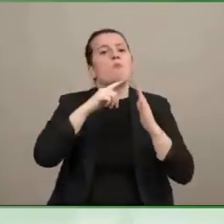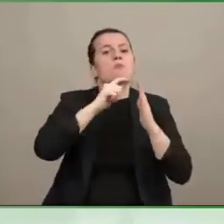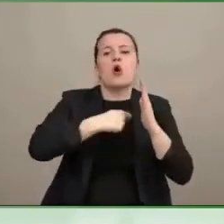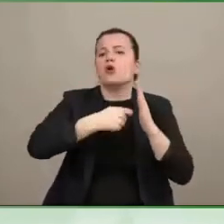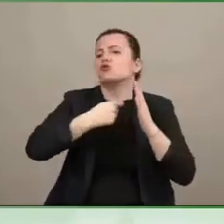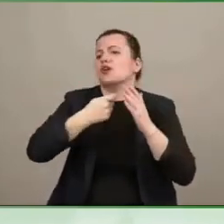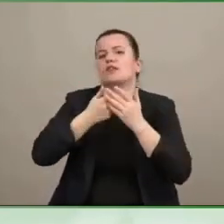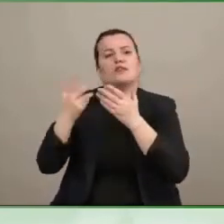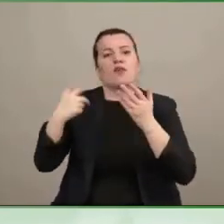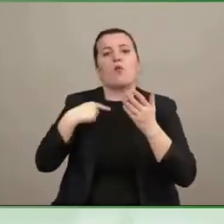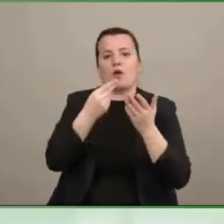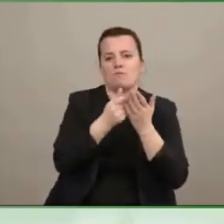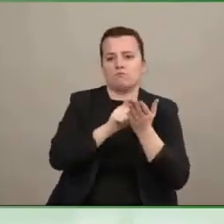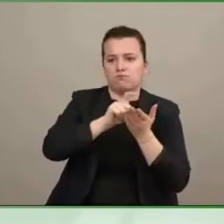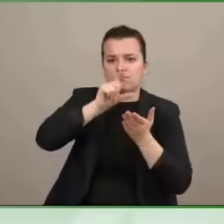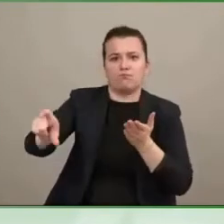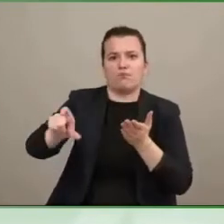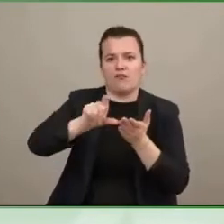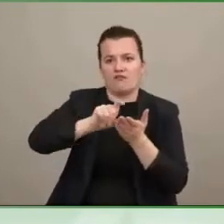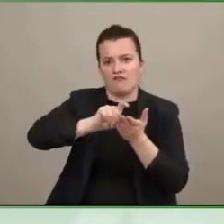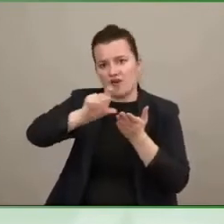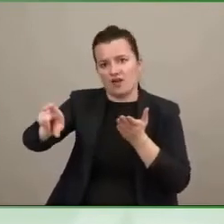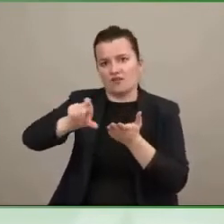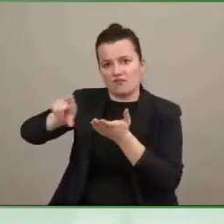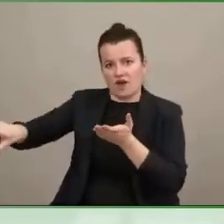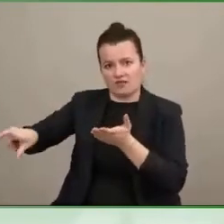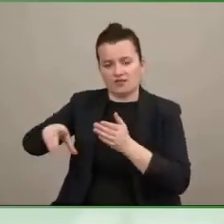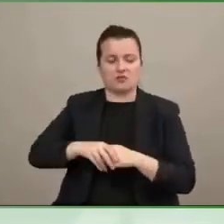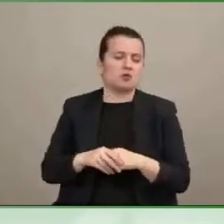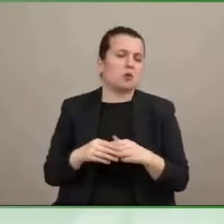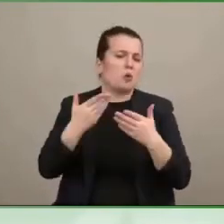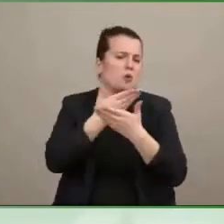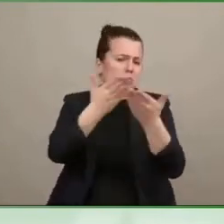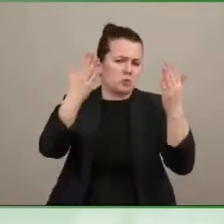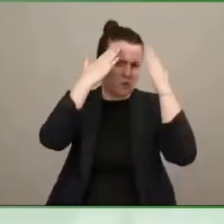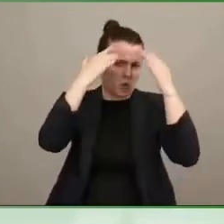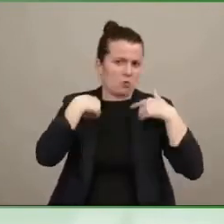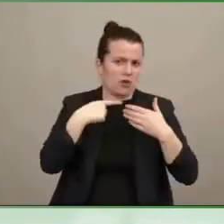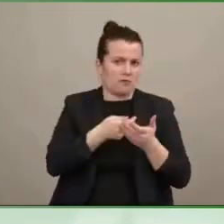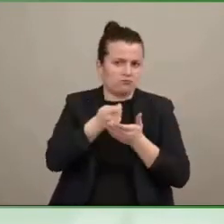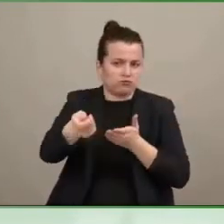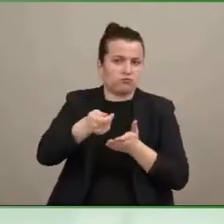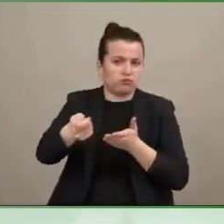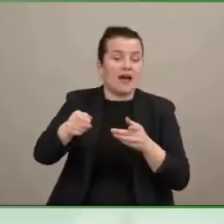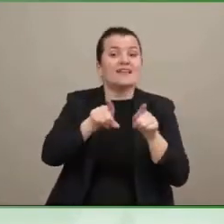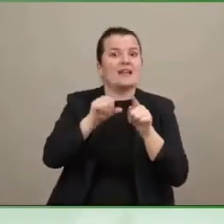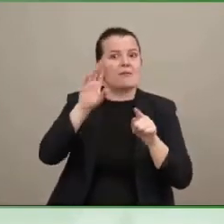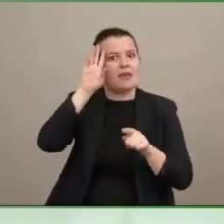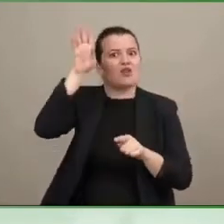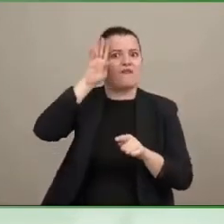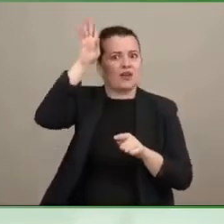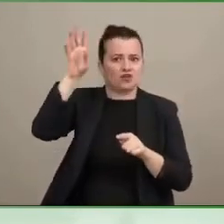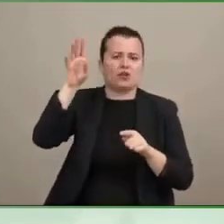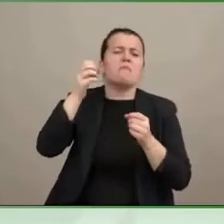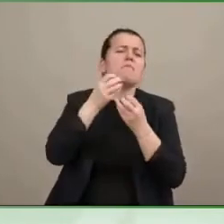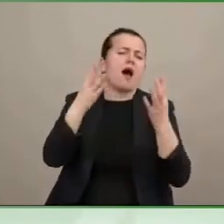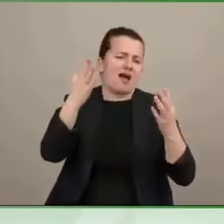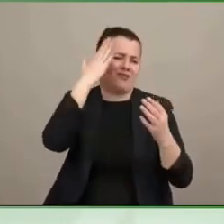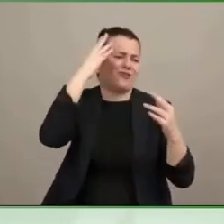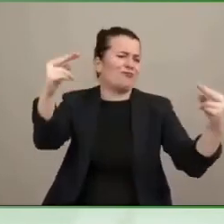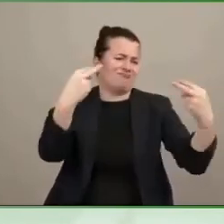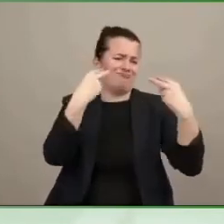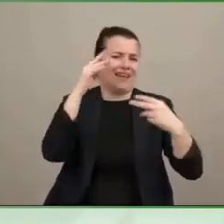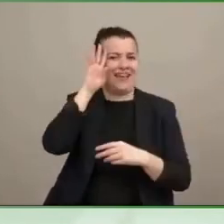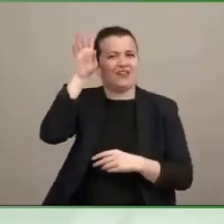our innovation and our large grants. So through innovation, we hope to really change the field and make, you know, advocacy